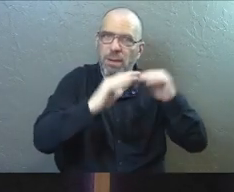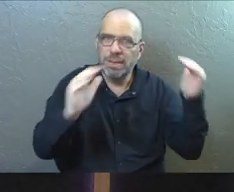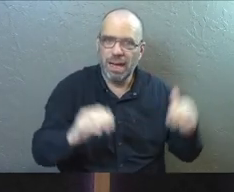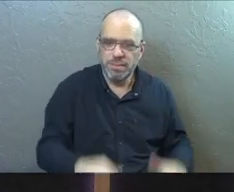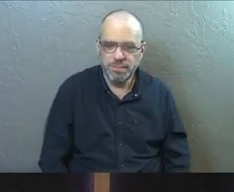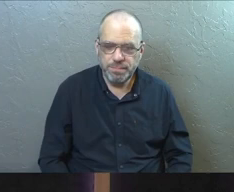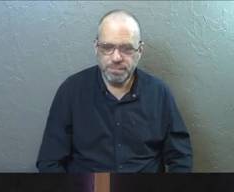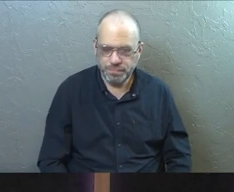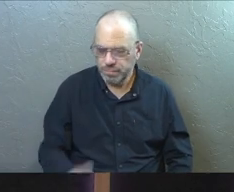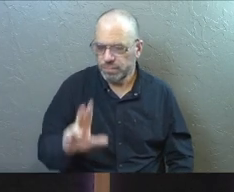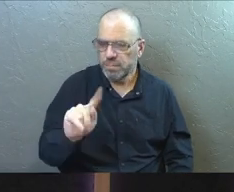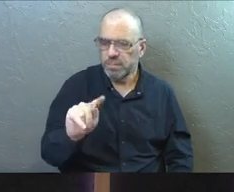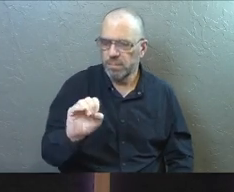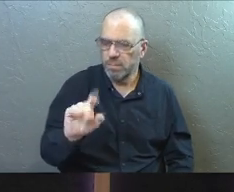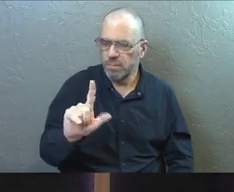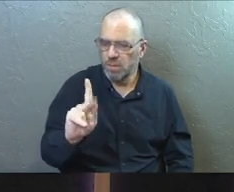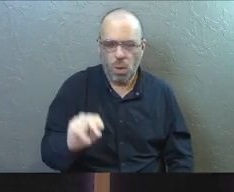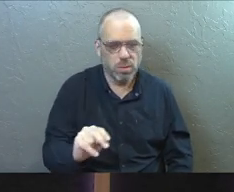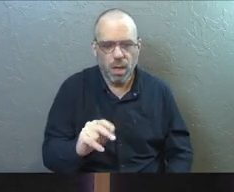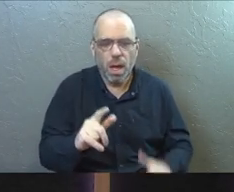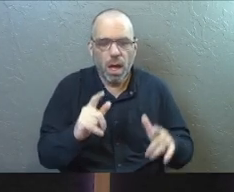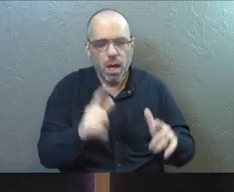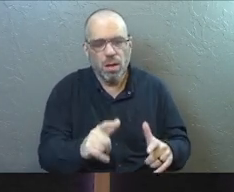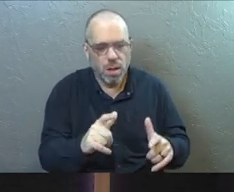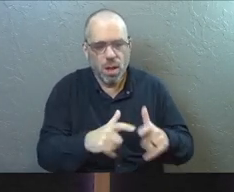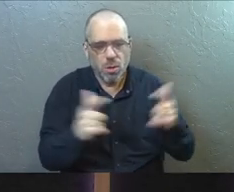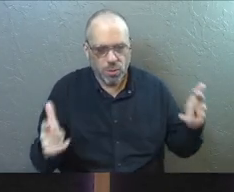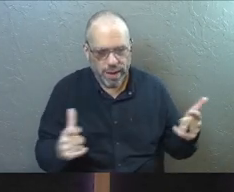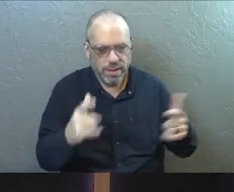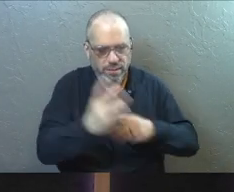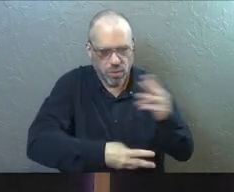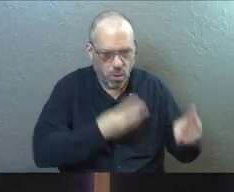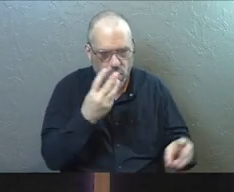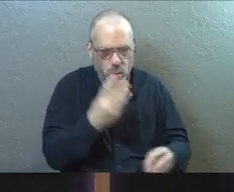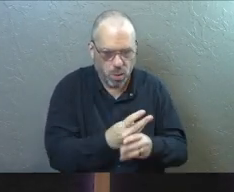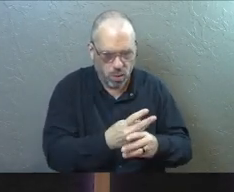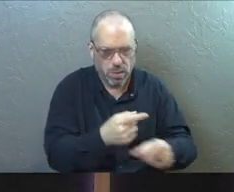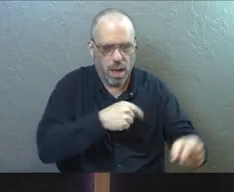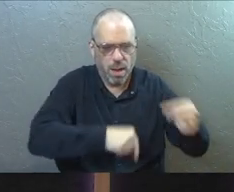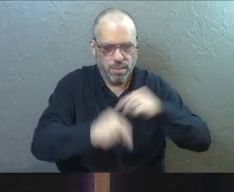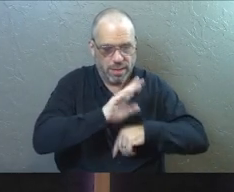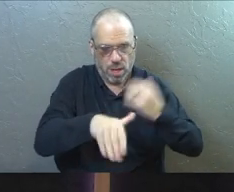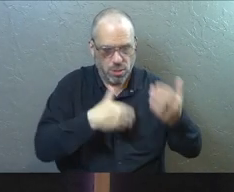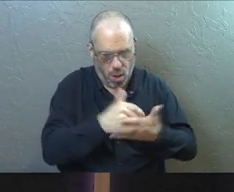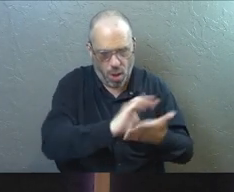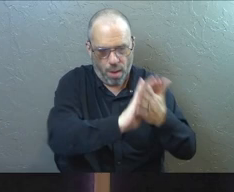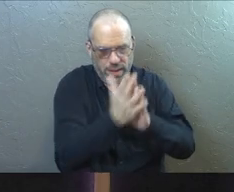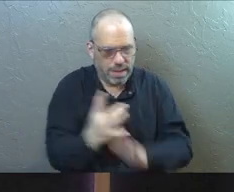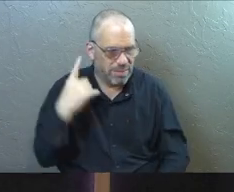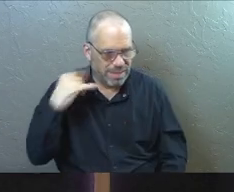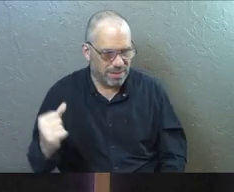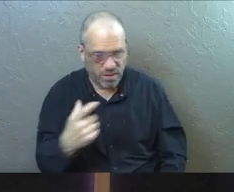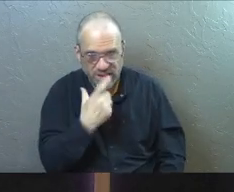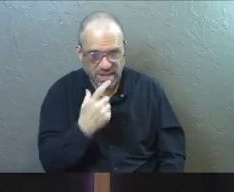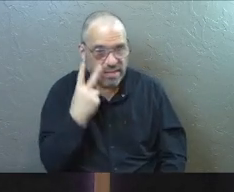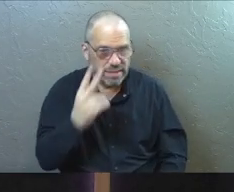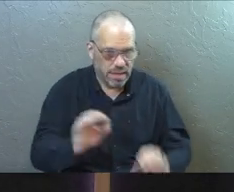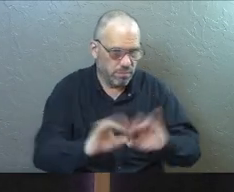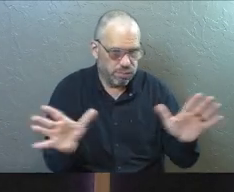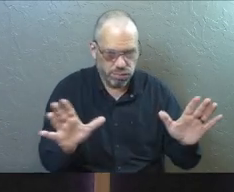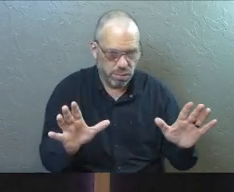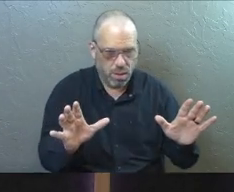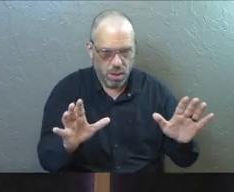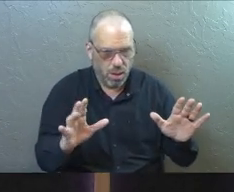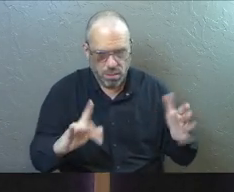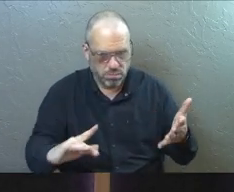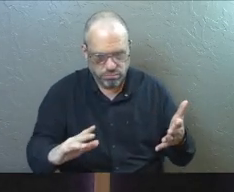The way Tolkien said this is, he said, the gray rain curtain of this world rolls back and all turns to silver glass. And then you see it white